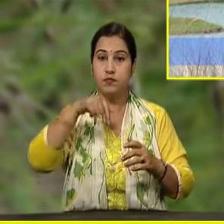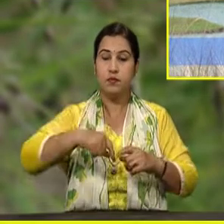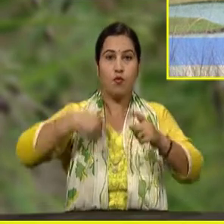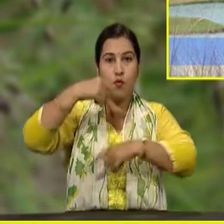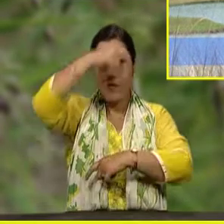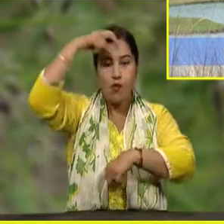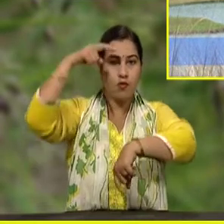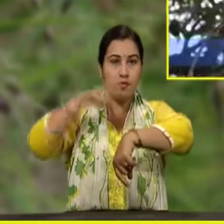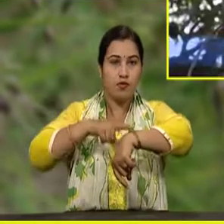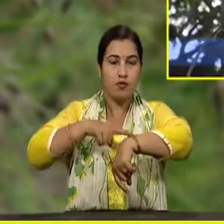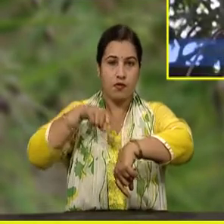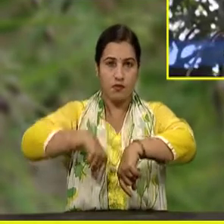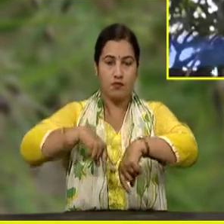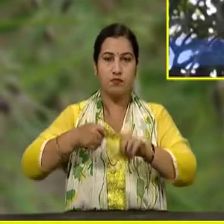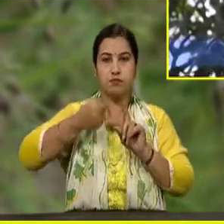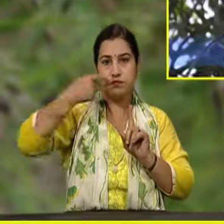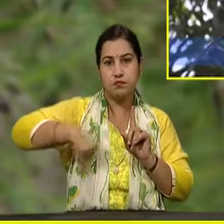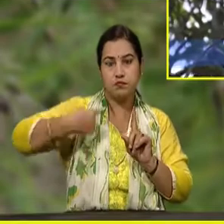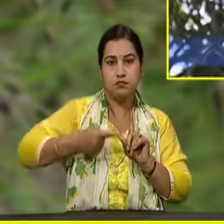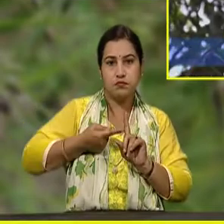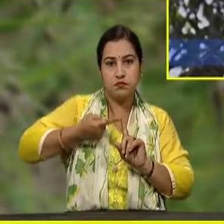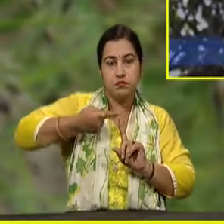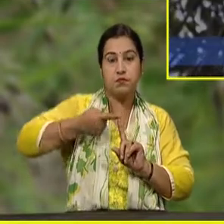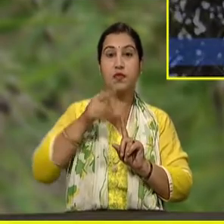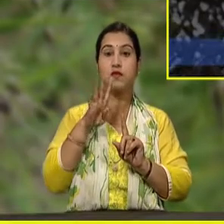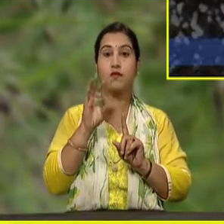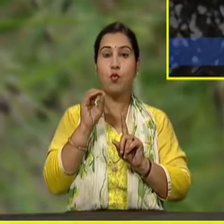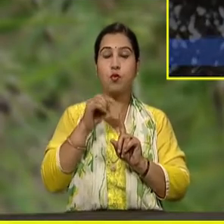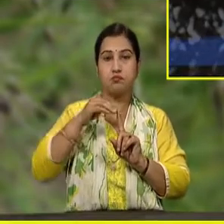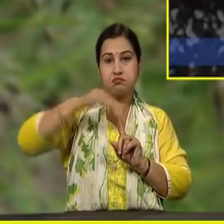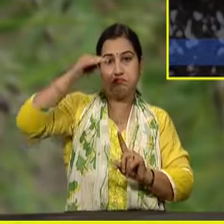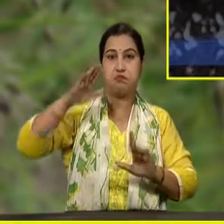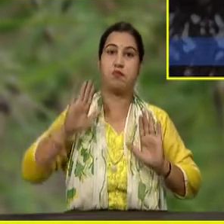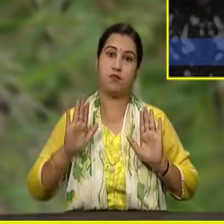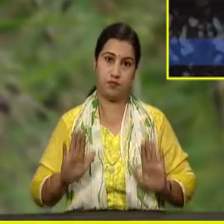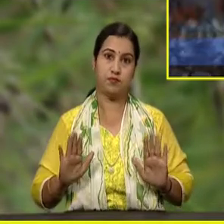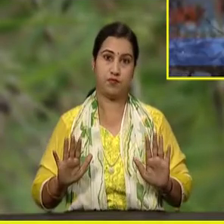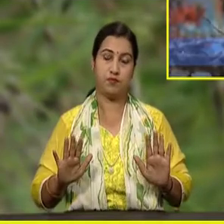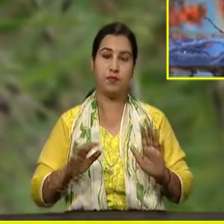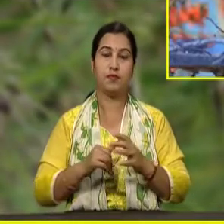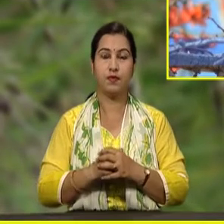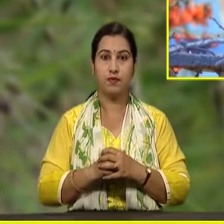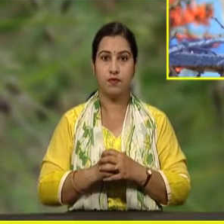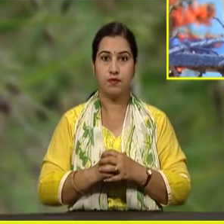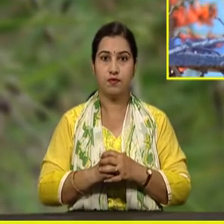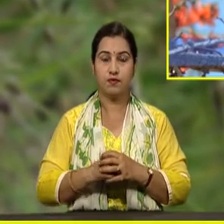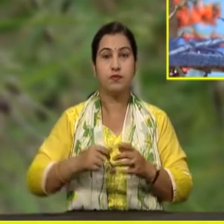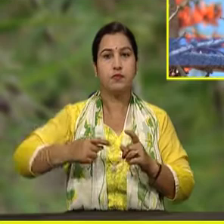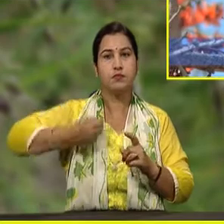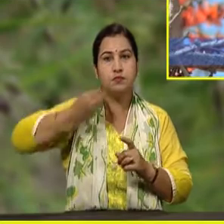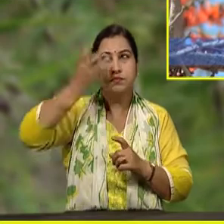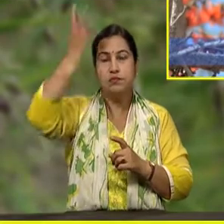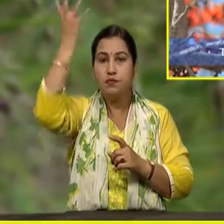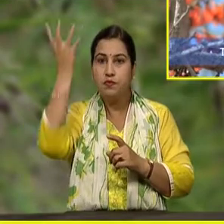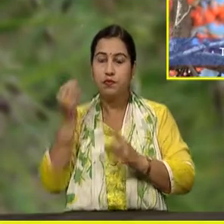Celsius. Days and nights are almost equal in length throughout the year.